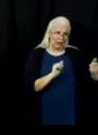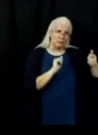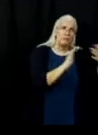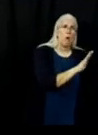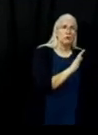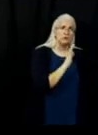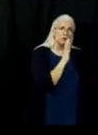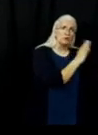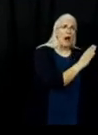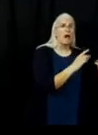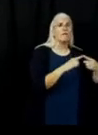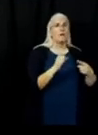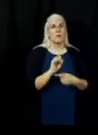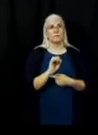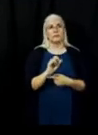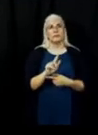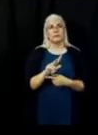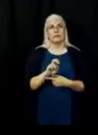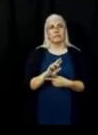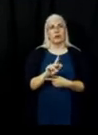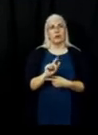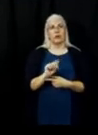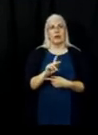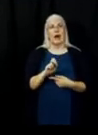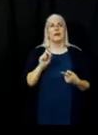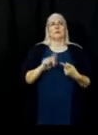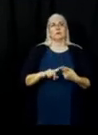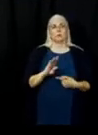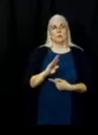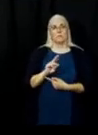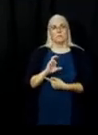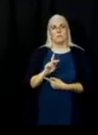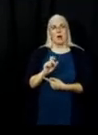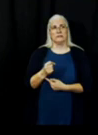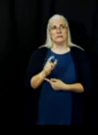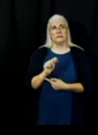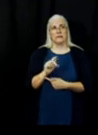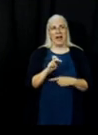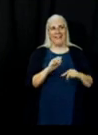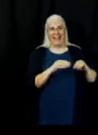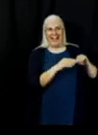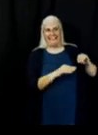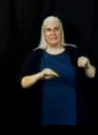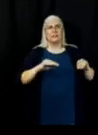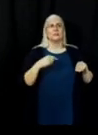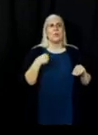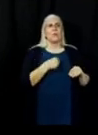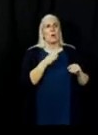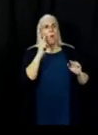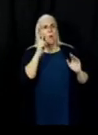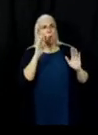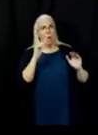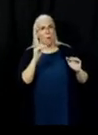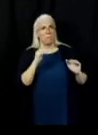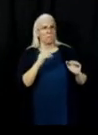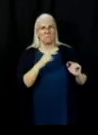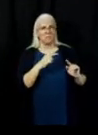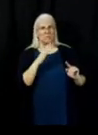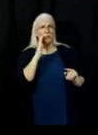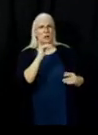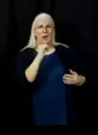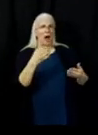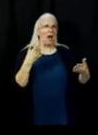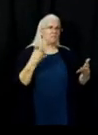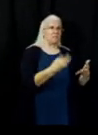to Bucks Lake with hopes of keeping it up on top of the slope versus down closer to Highway 162. And